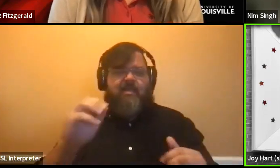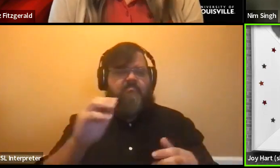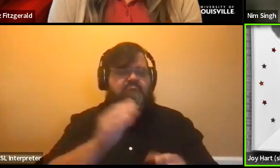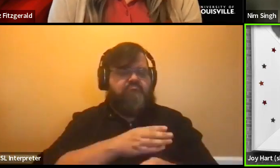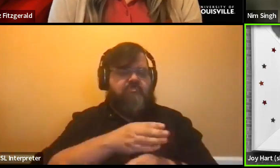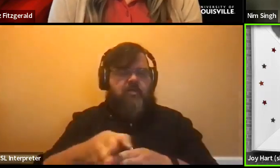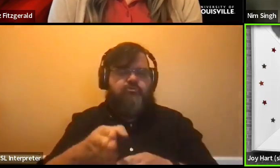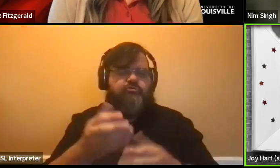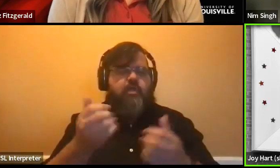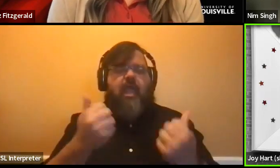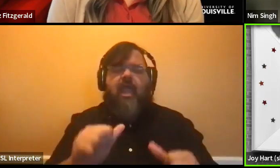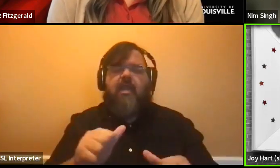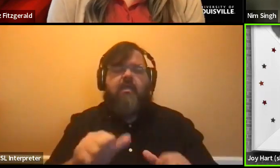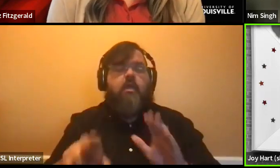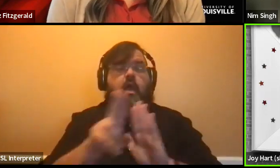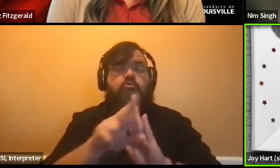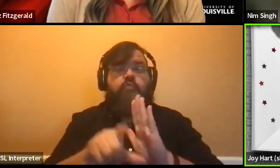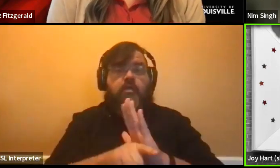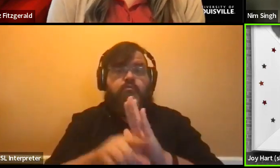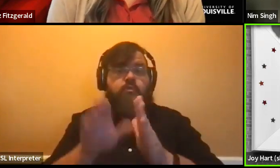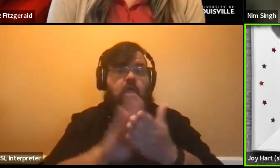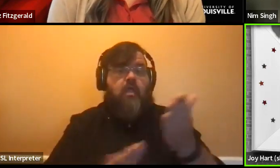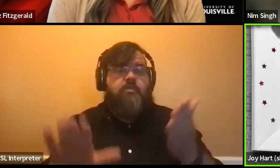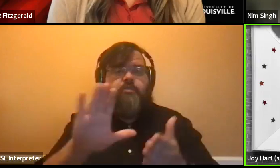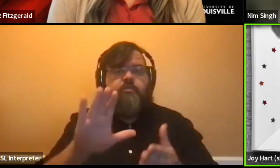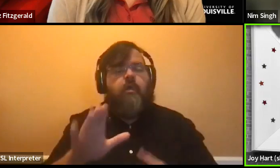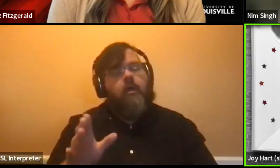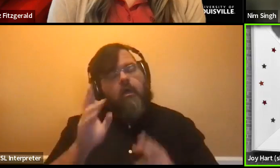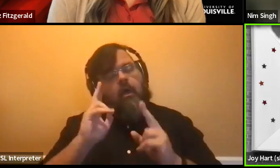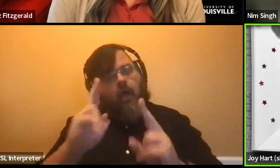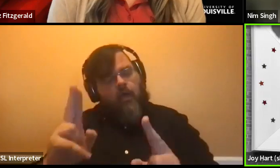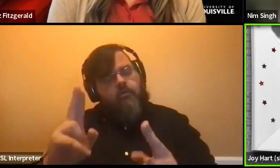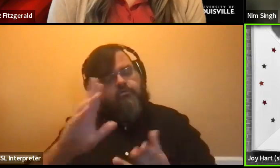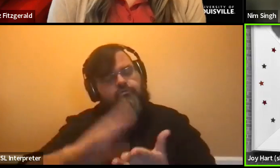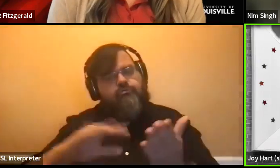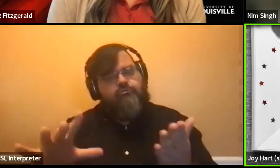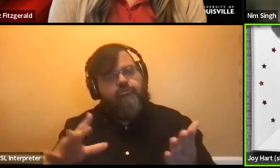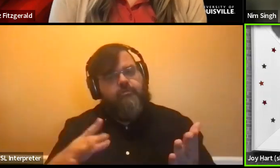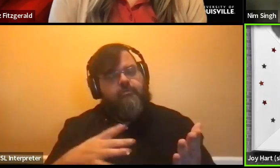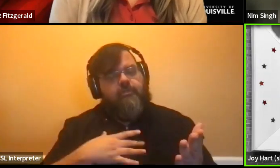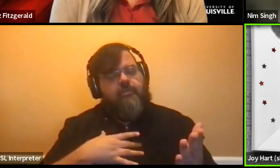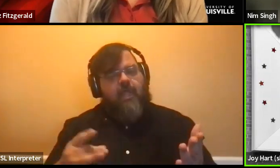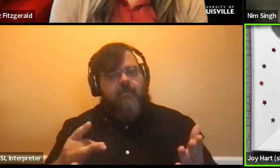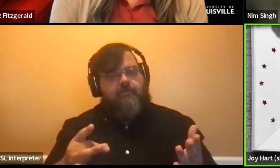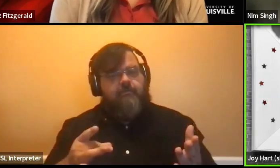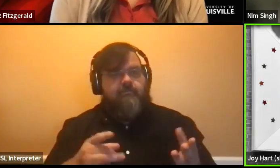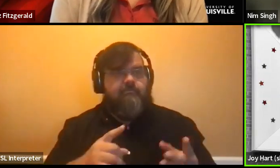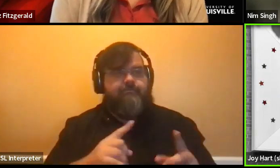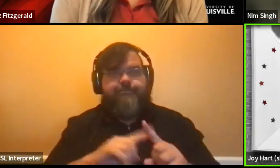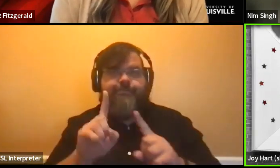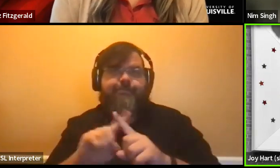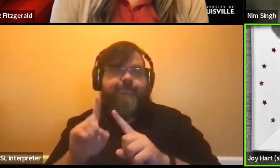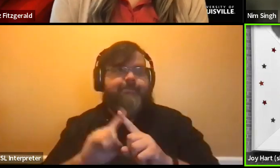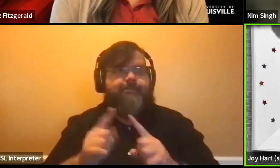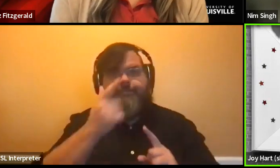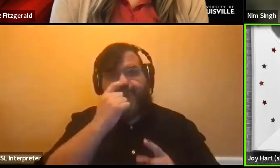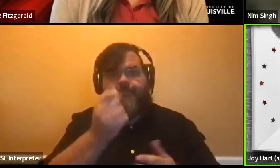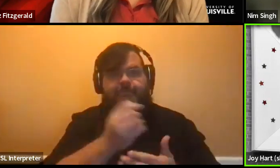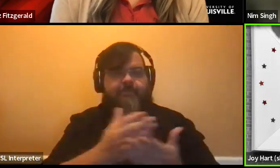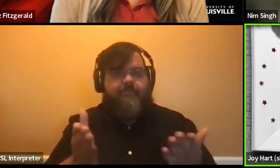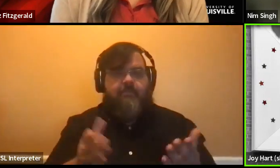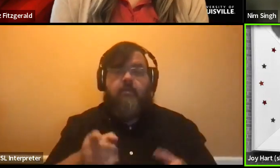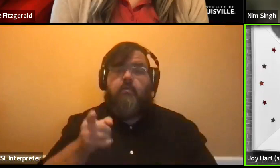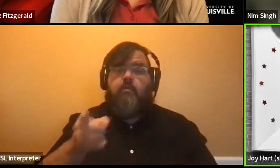colleges, honor students often like to do very creative things. So Nim mentioned that she was majoring in neuroscience and also